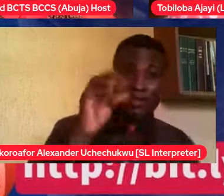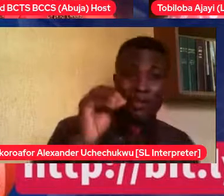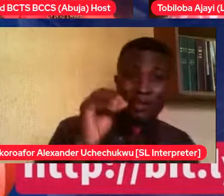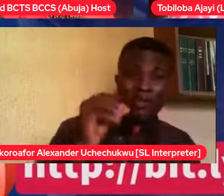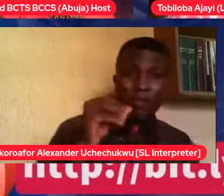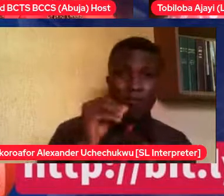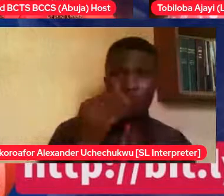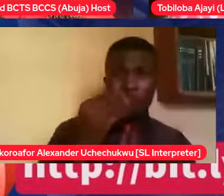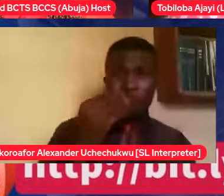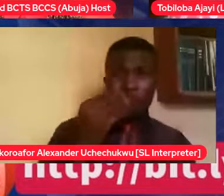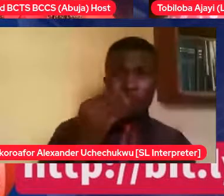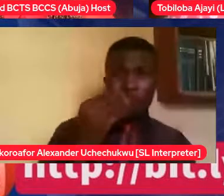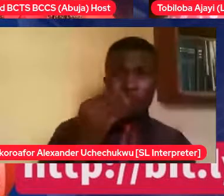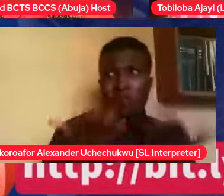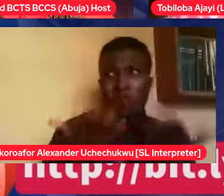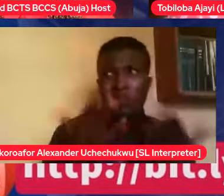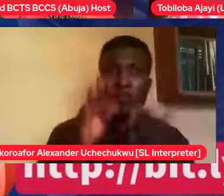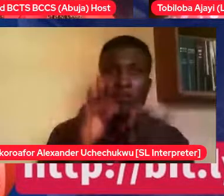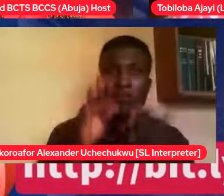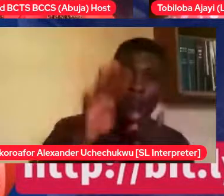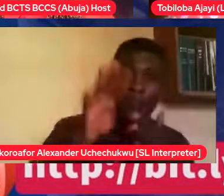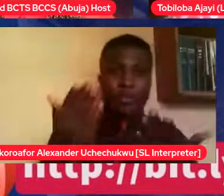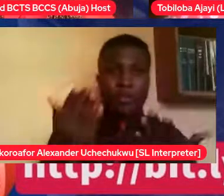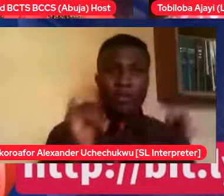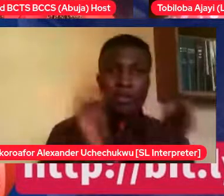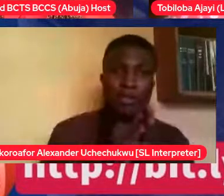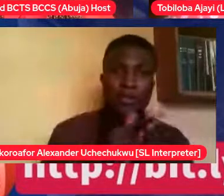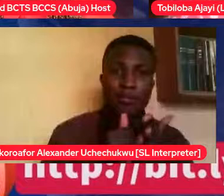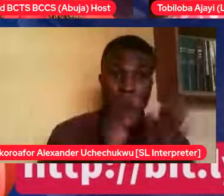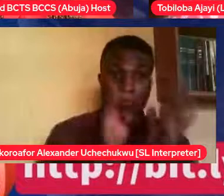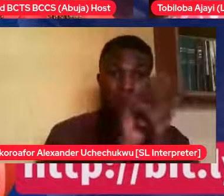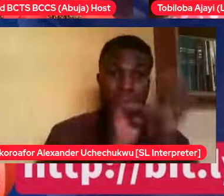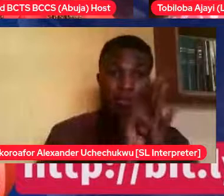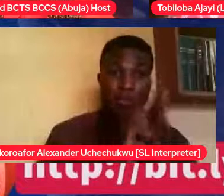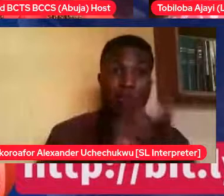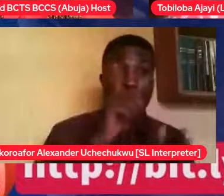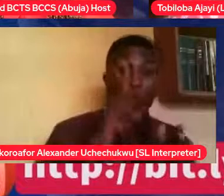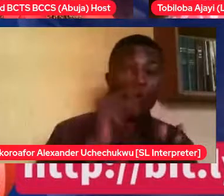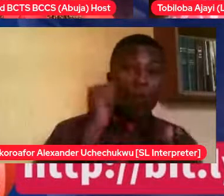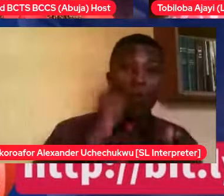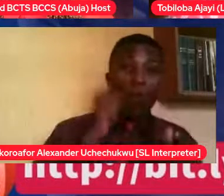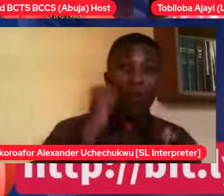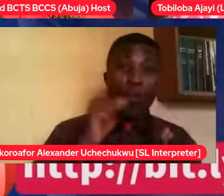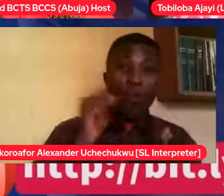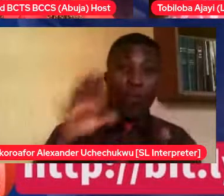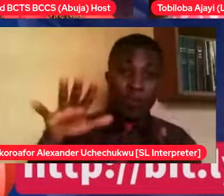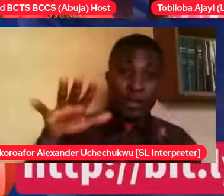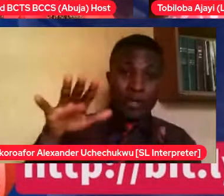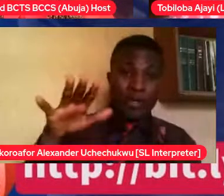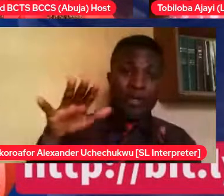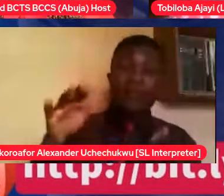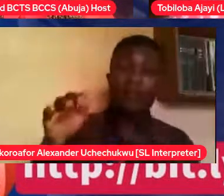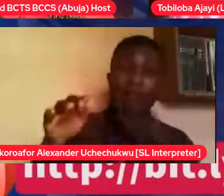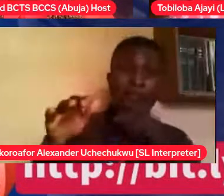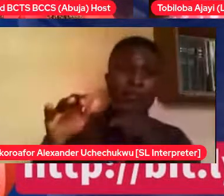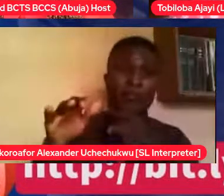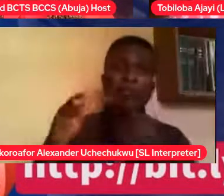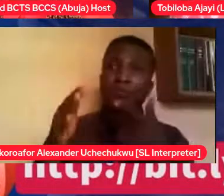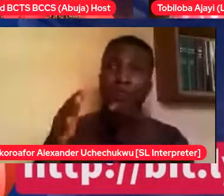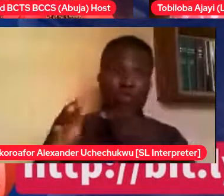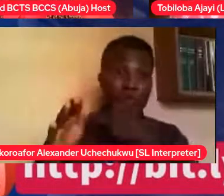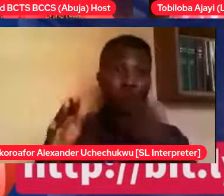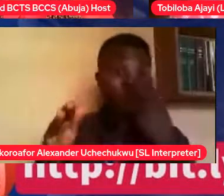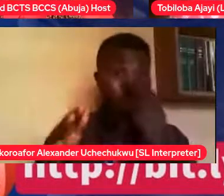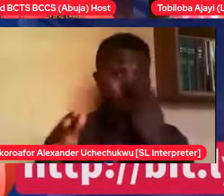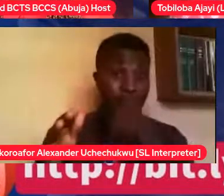a lady was shouting. She was joking. My friend, she was joking. She's like 35. She's a year older than me. Last week, she was just shouting, see,